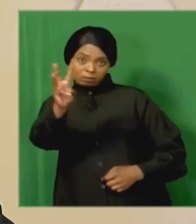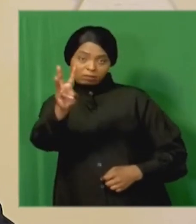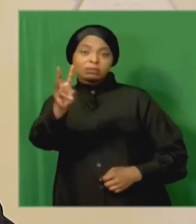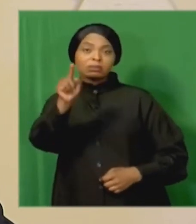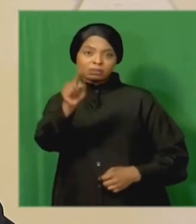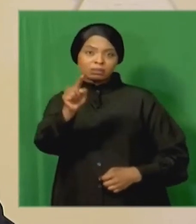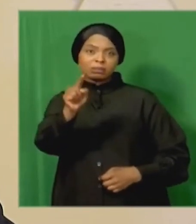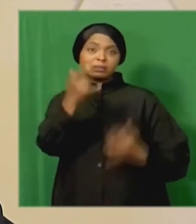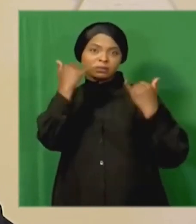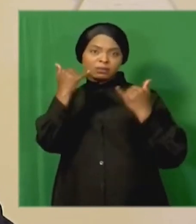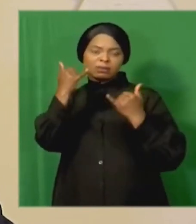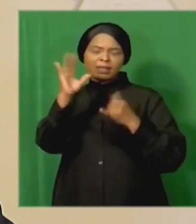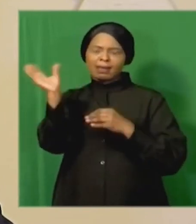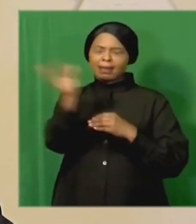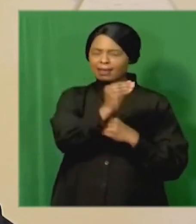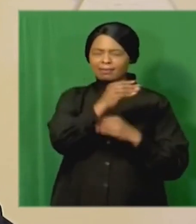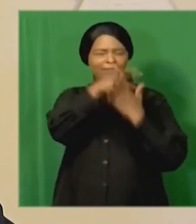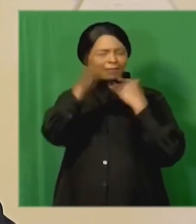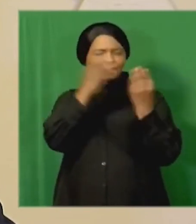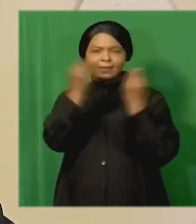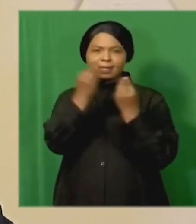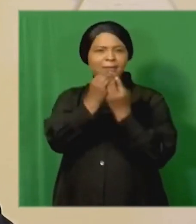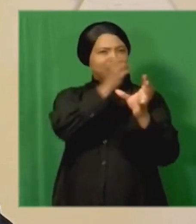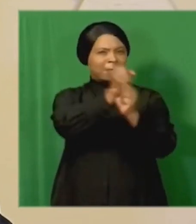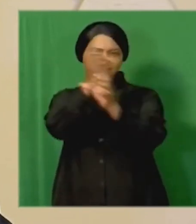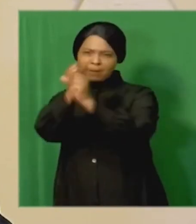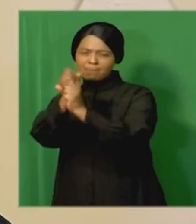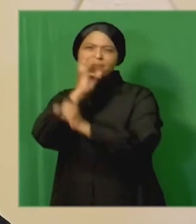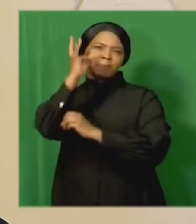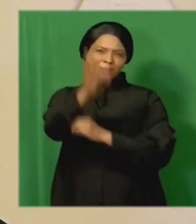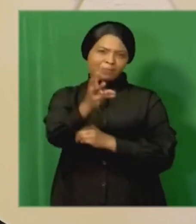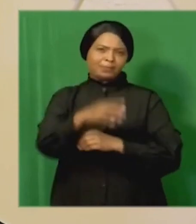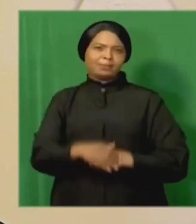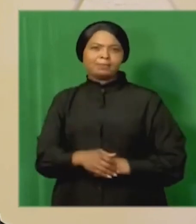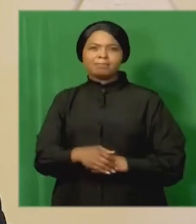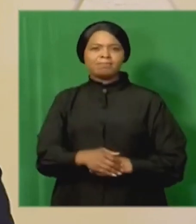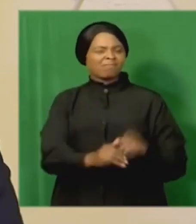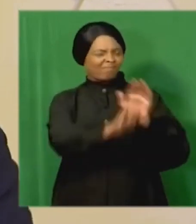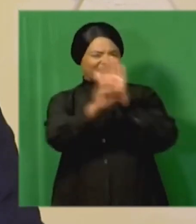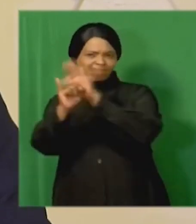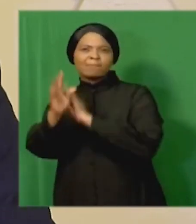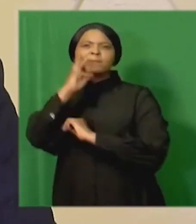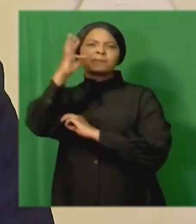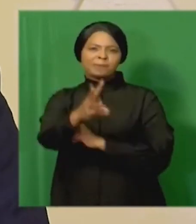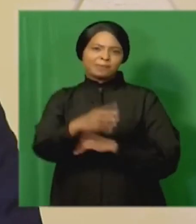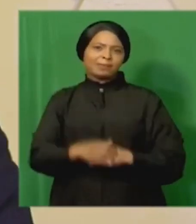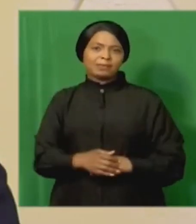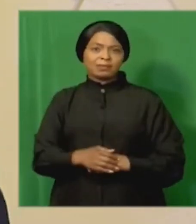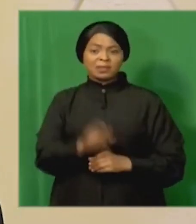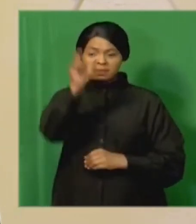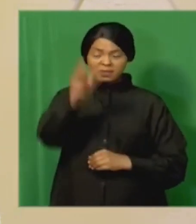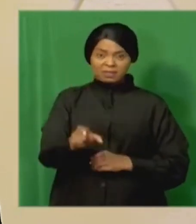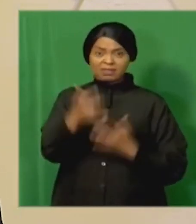instruments of the state will be used to bring them to book there will be no place for corrupt